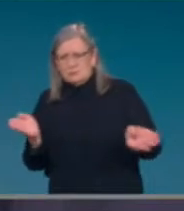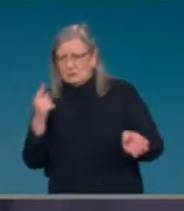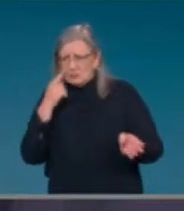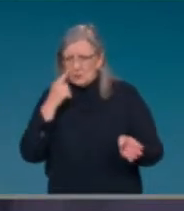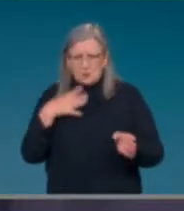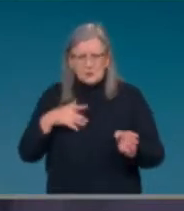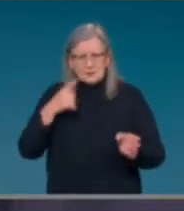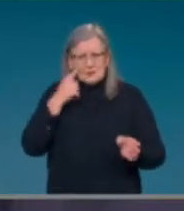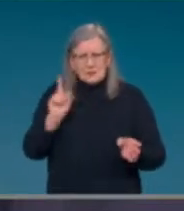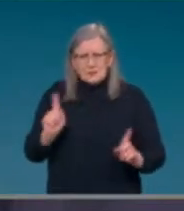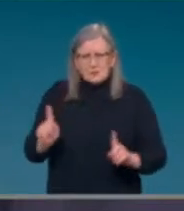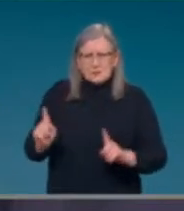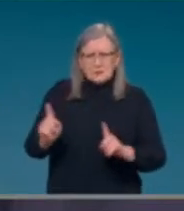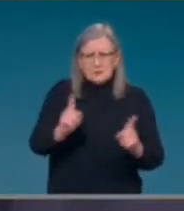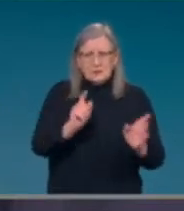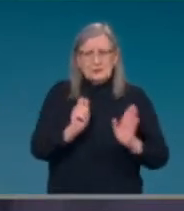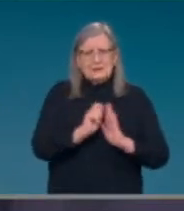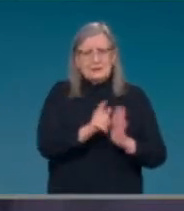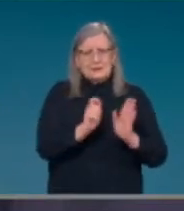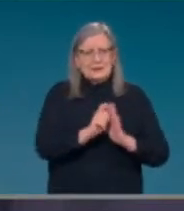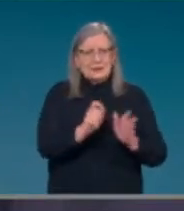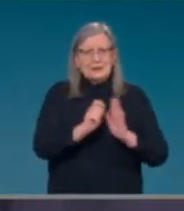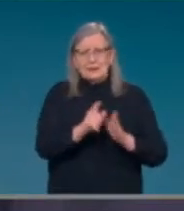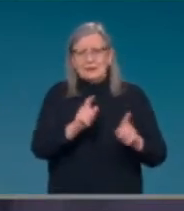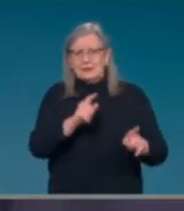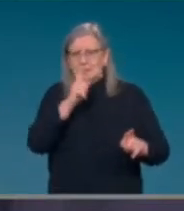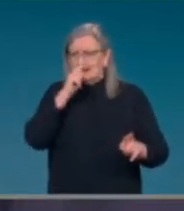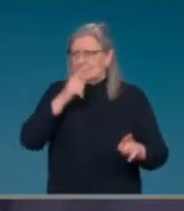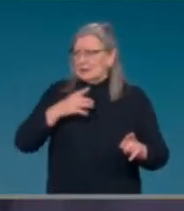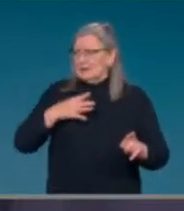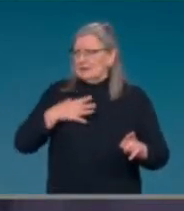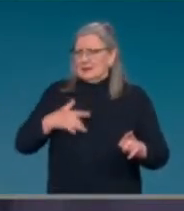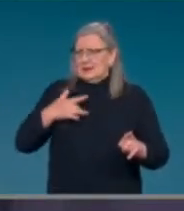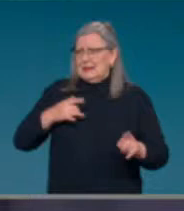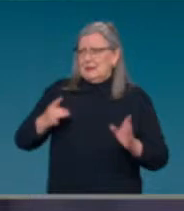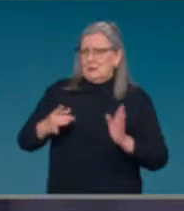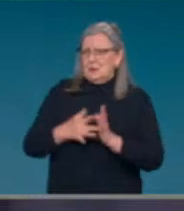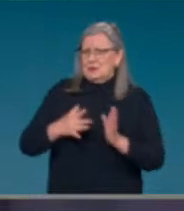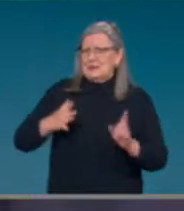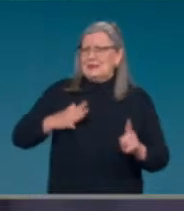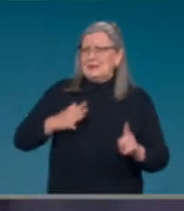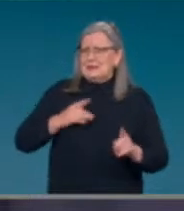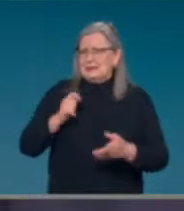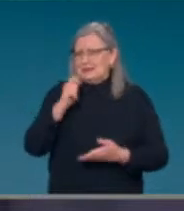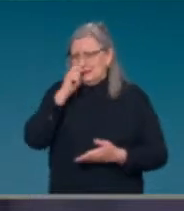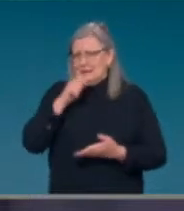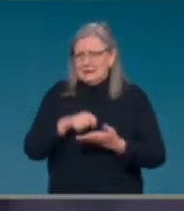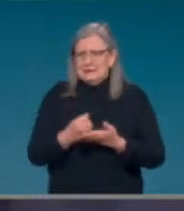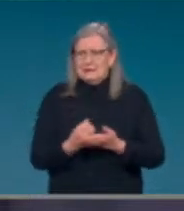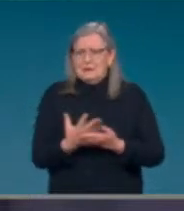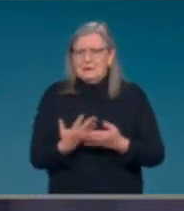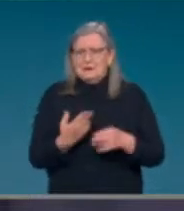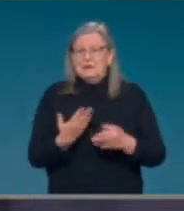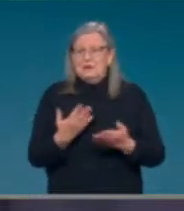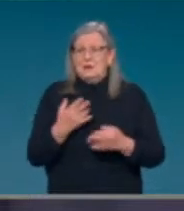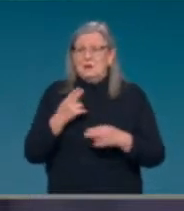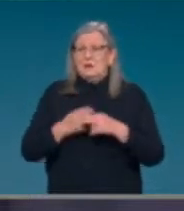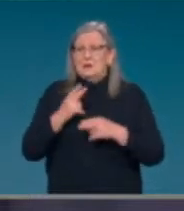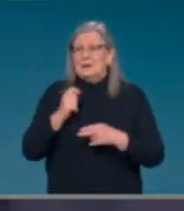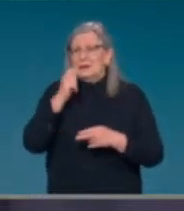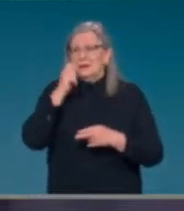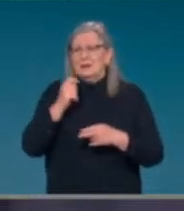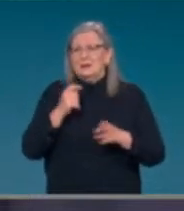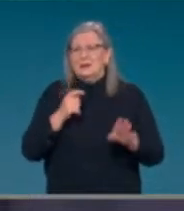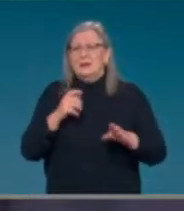got the critical needs, we've been able to provide them. Um, it's not a replacement, uh, for the PCR as John, um, has been at pains